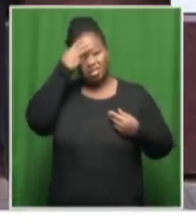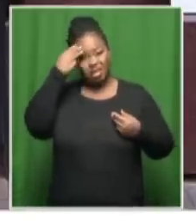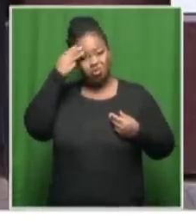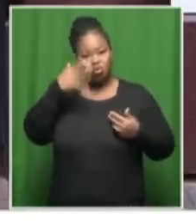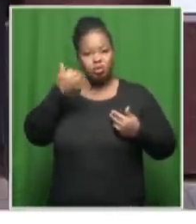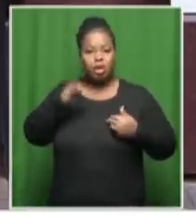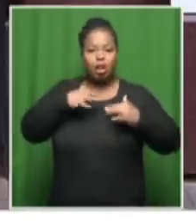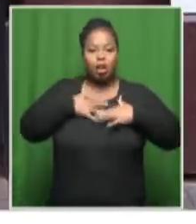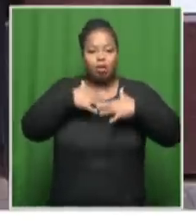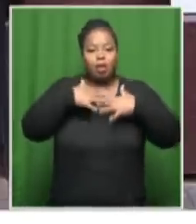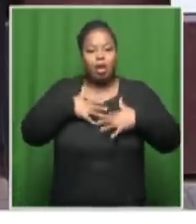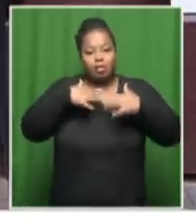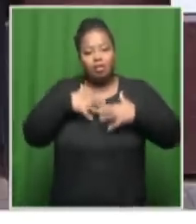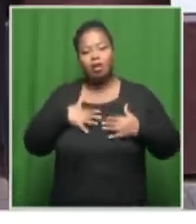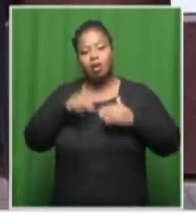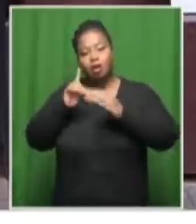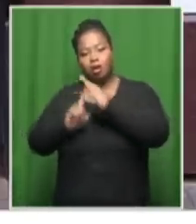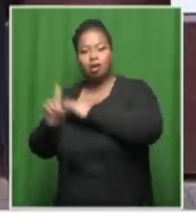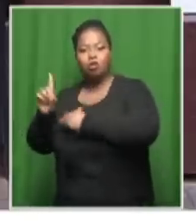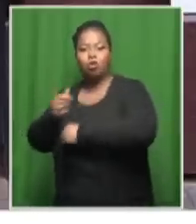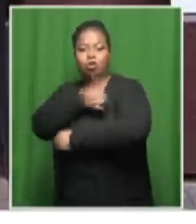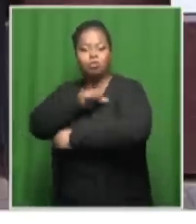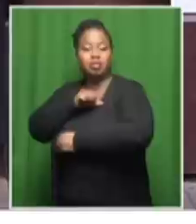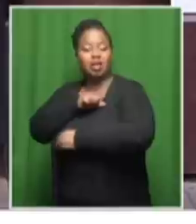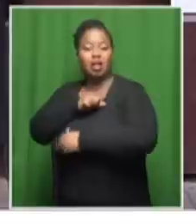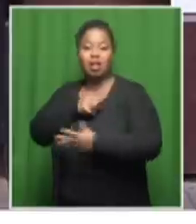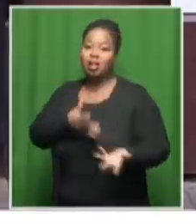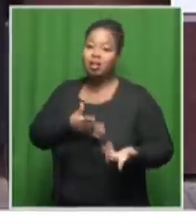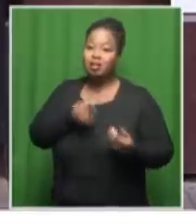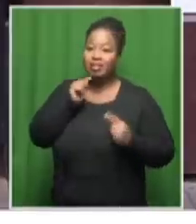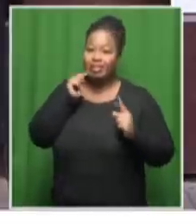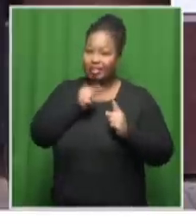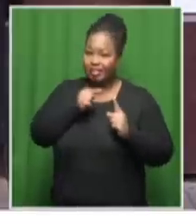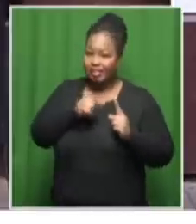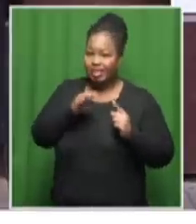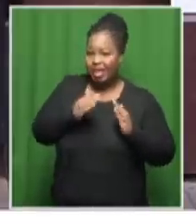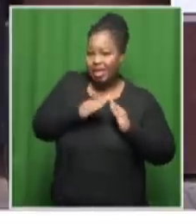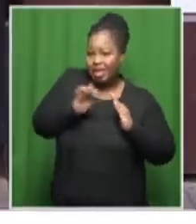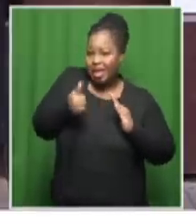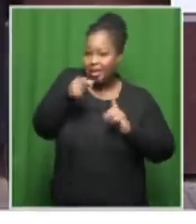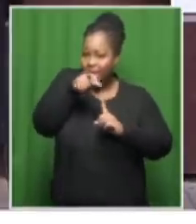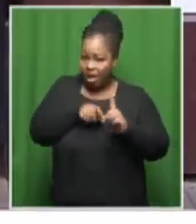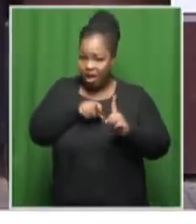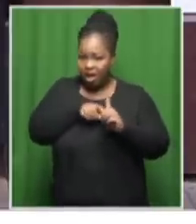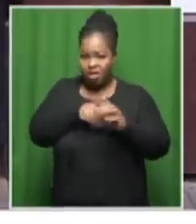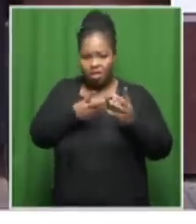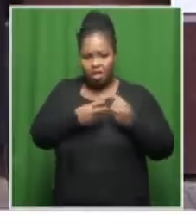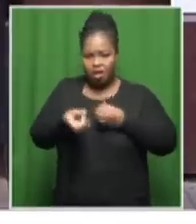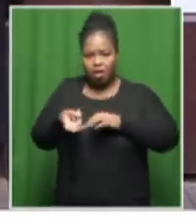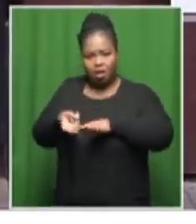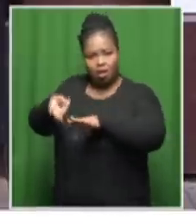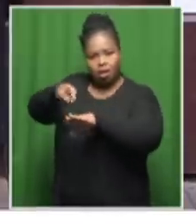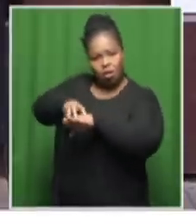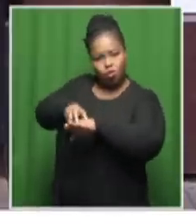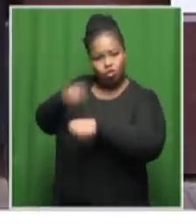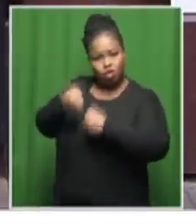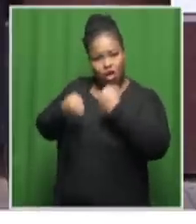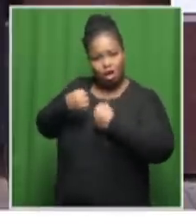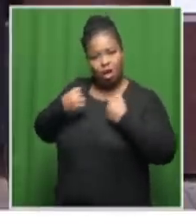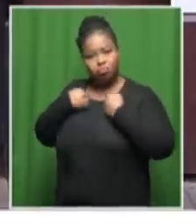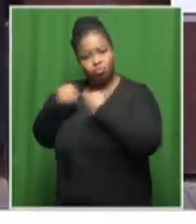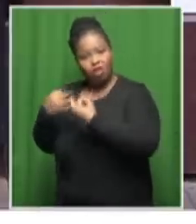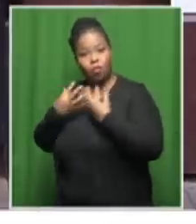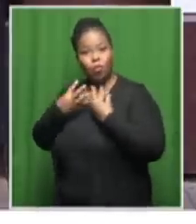breathing and he was being taken to a hospital, did he go along with the contingent that had taken Senzomiwa to hospital